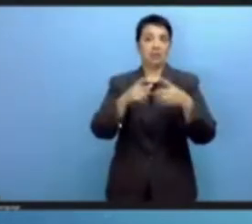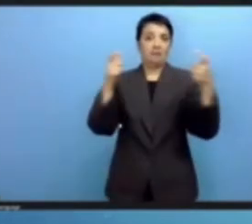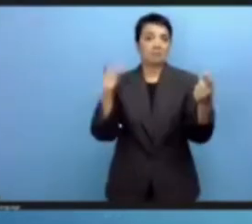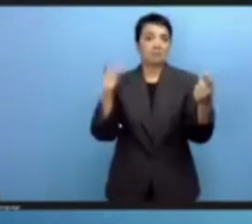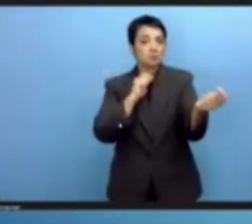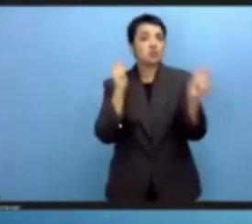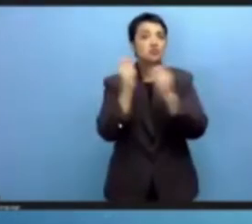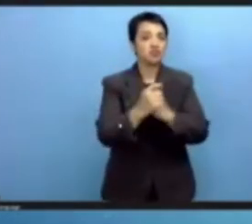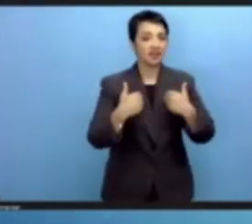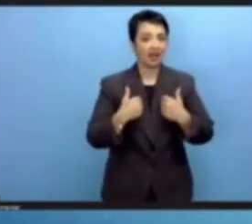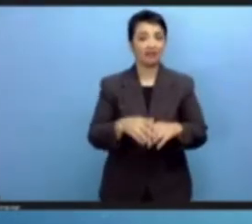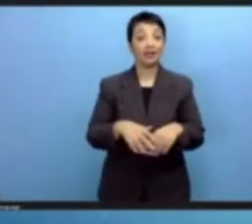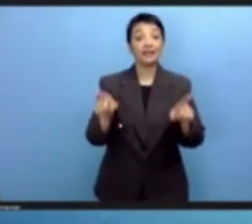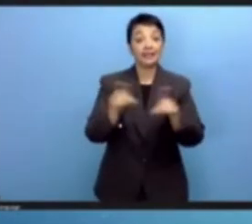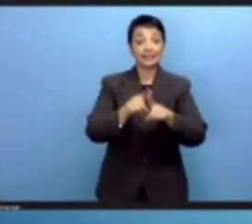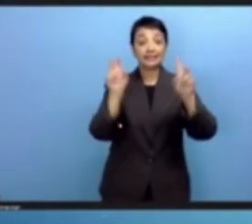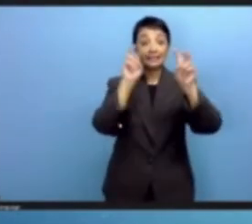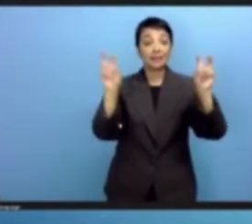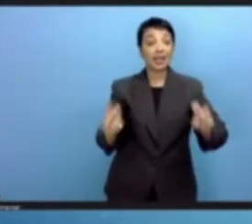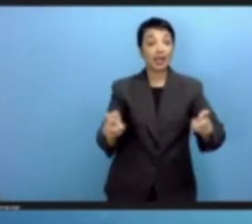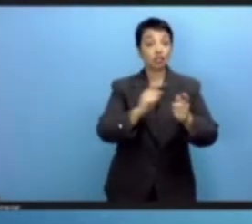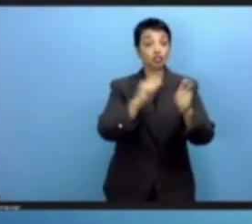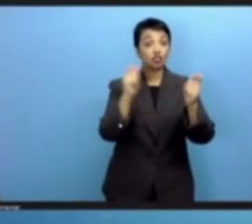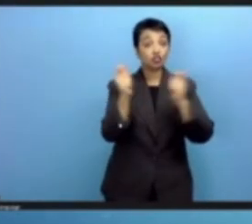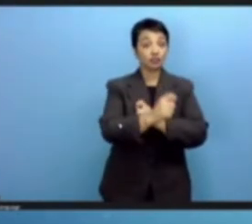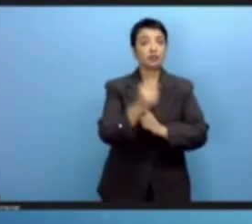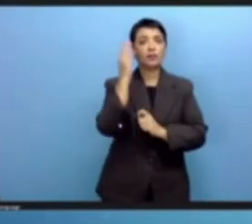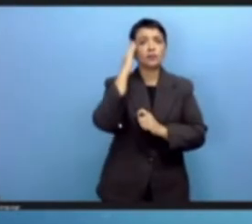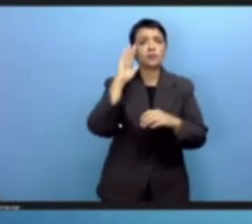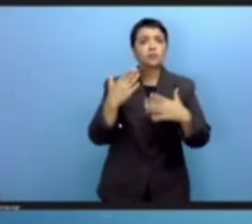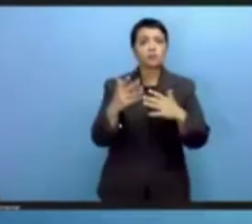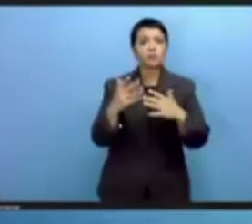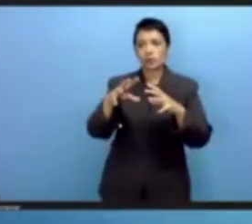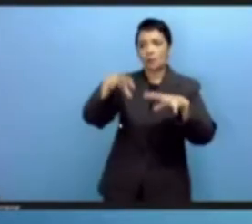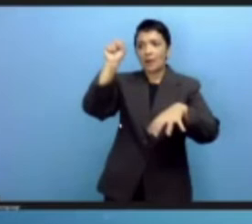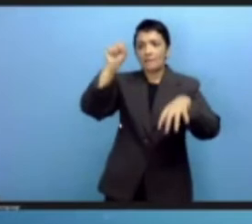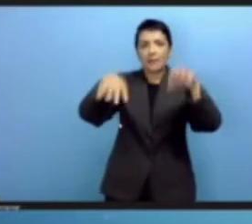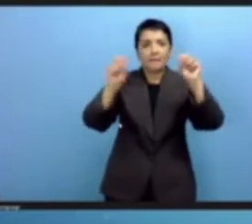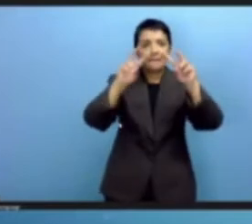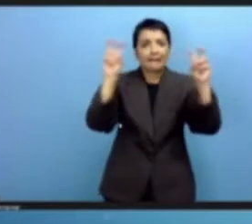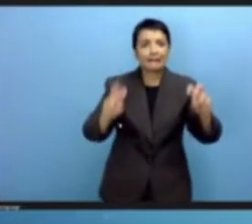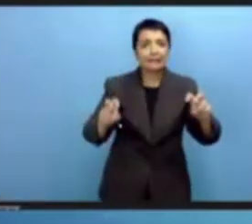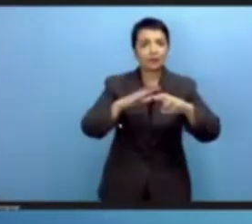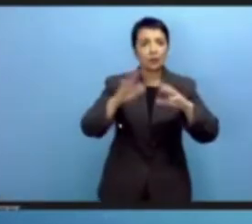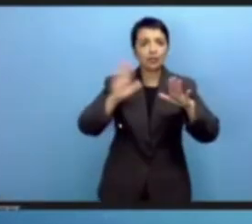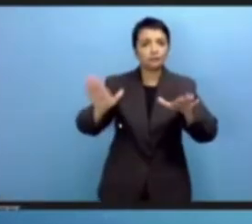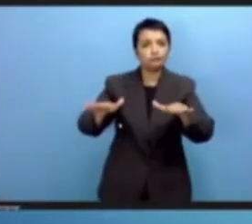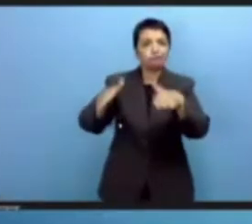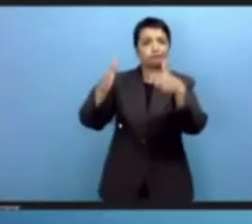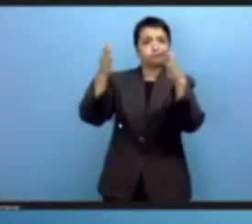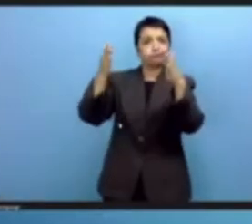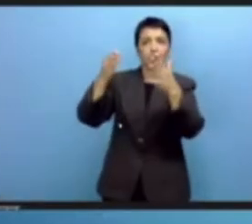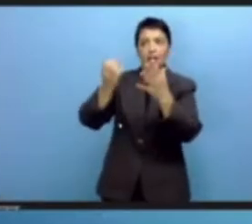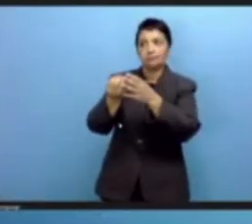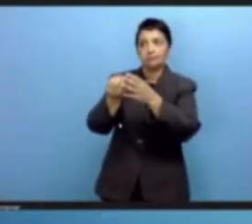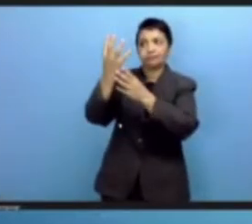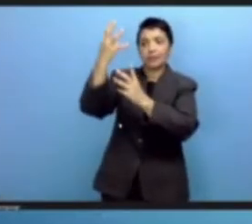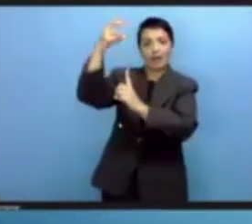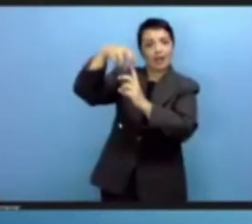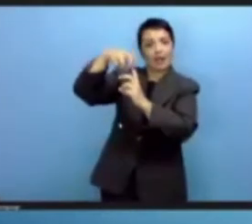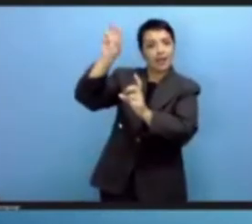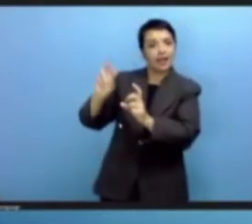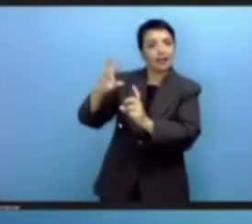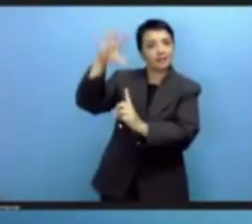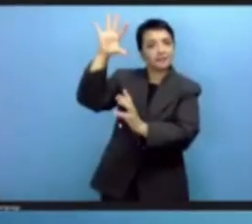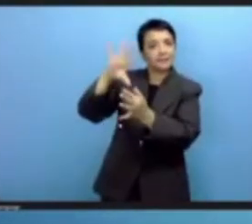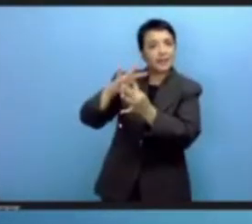transition, addressing energy poverty in Africa, building the smart grids of the future. So in those areas, we need to build the